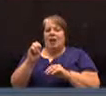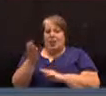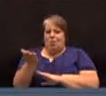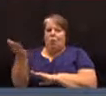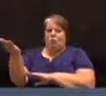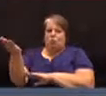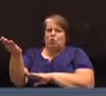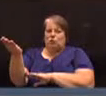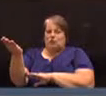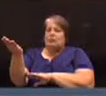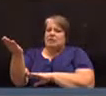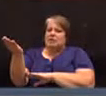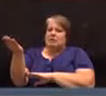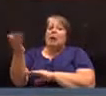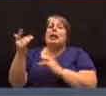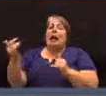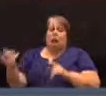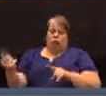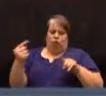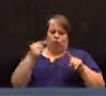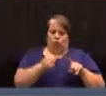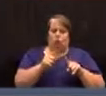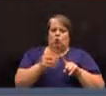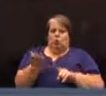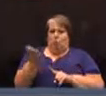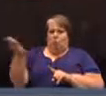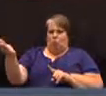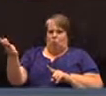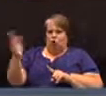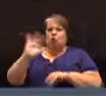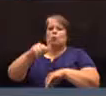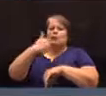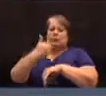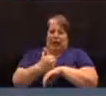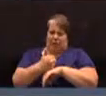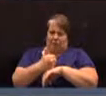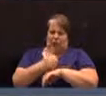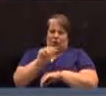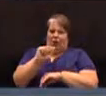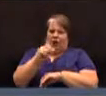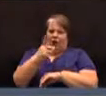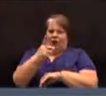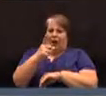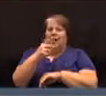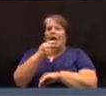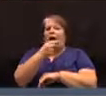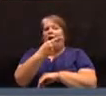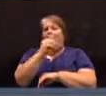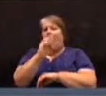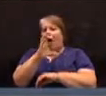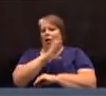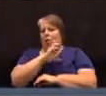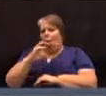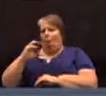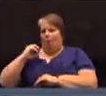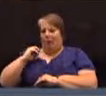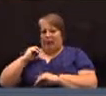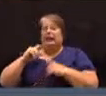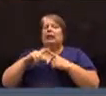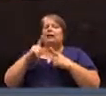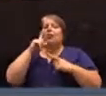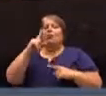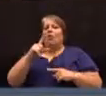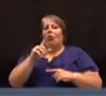And we return to the motion. And the motion is to establish an ad hoc committee of representative town meeting